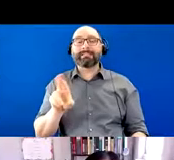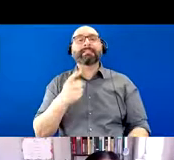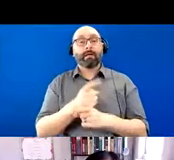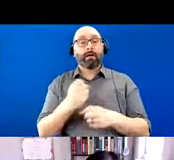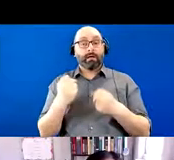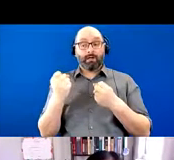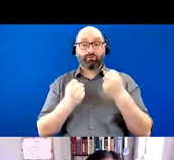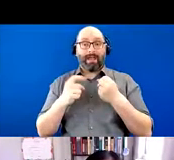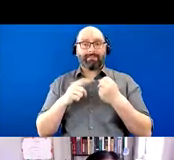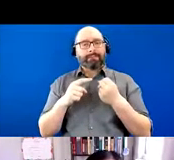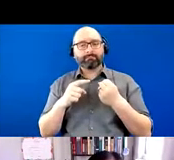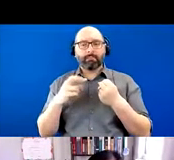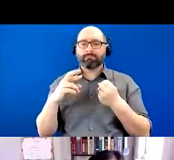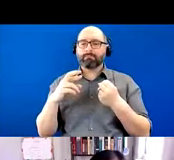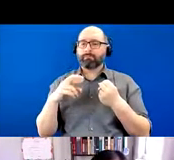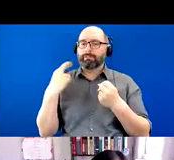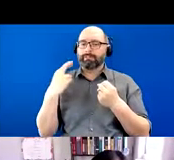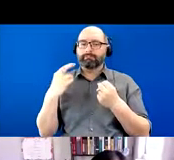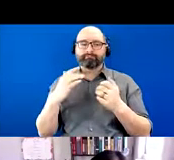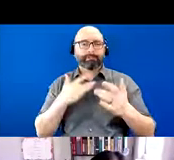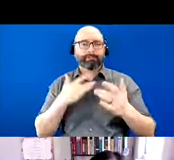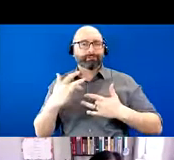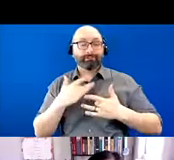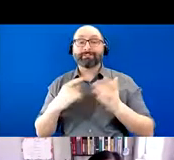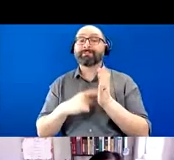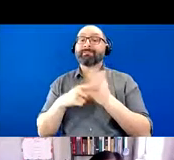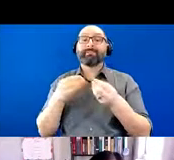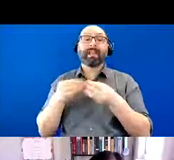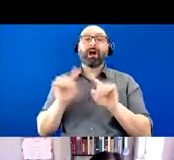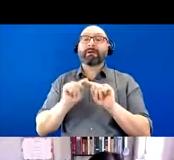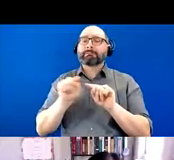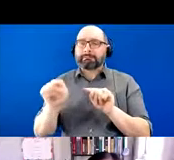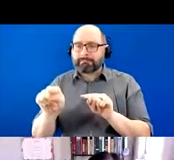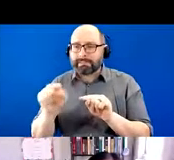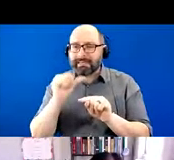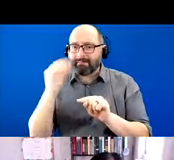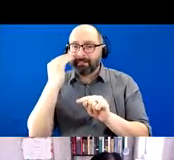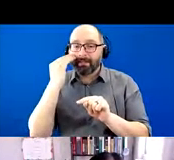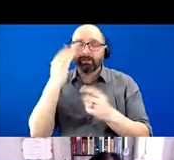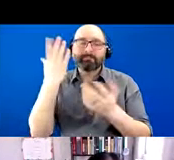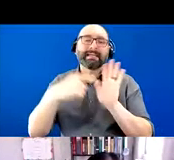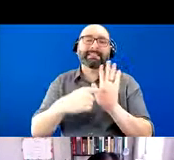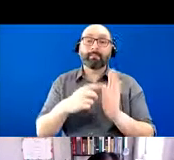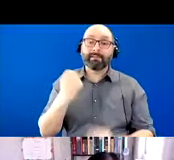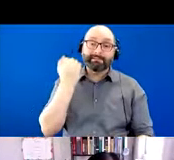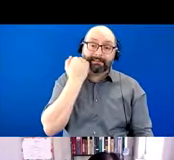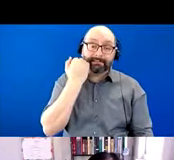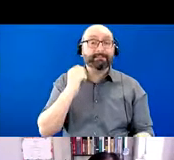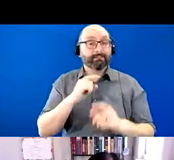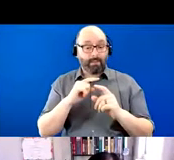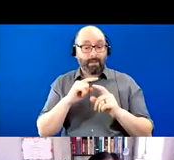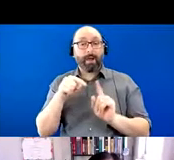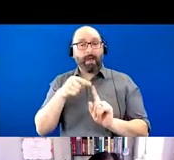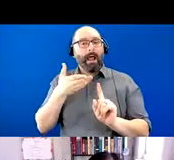big safety concern. So he would get lost while going to unfamiliar places like the dentist but she allowed him to drive to